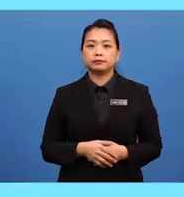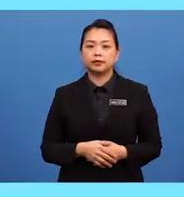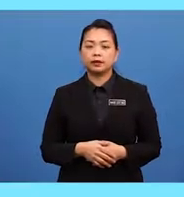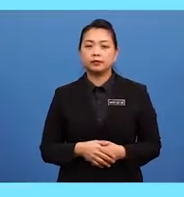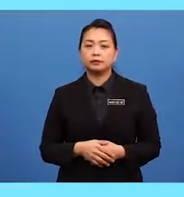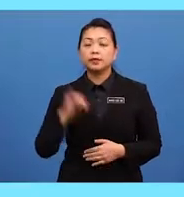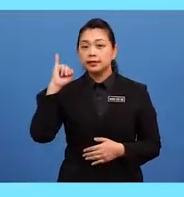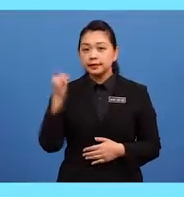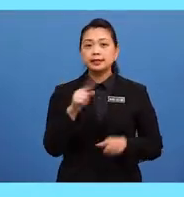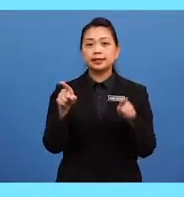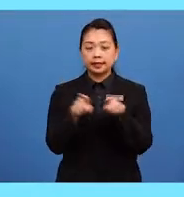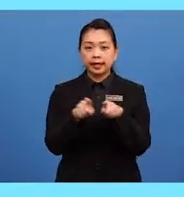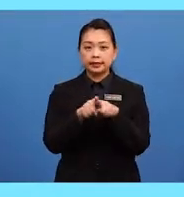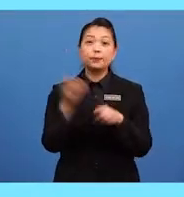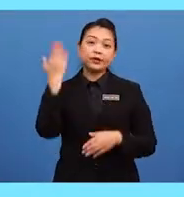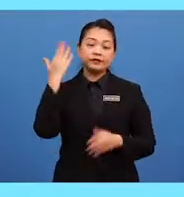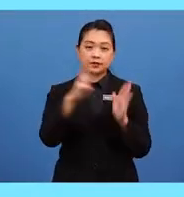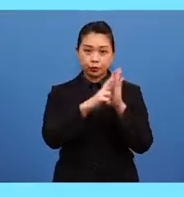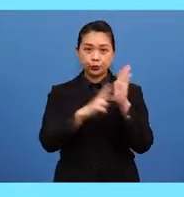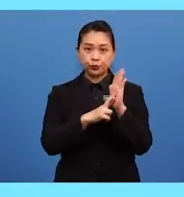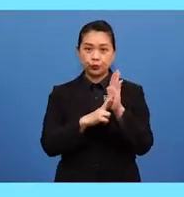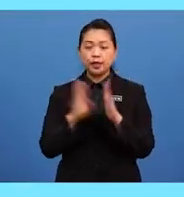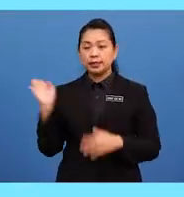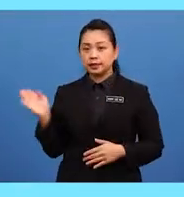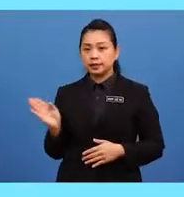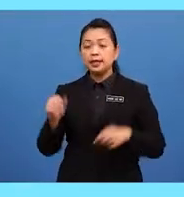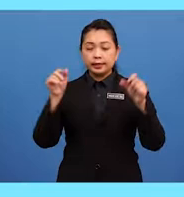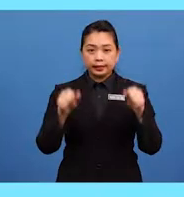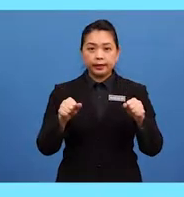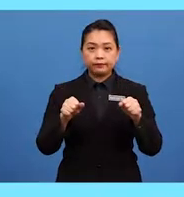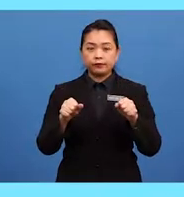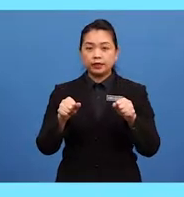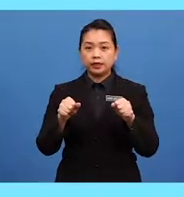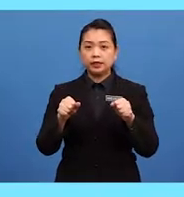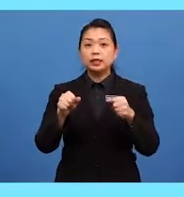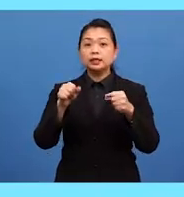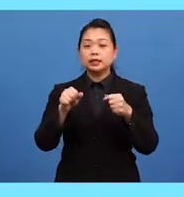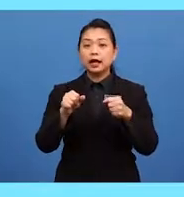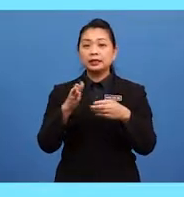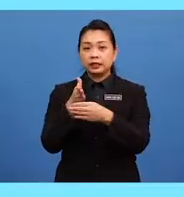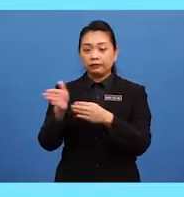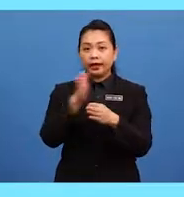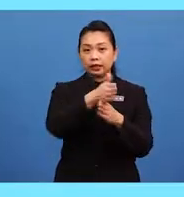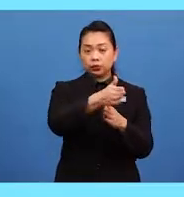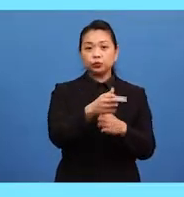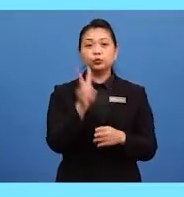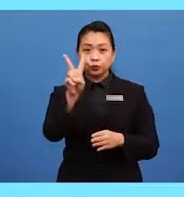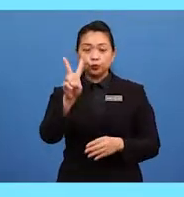Just like the previous rule, this rule can be divided into two situations as well.